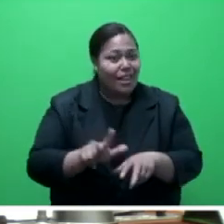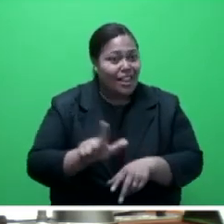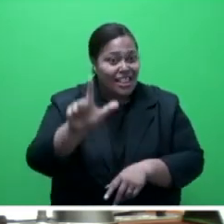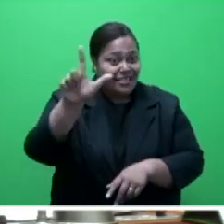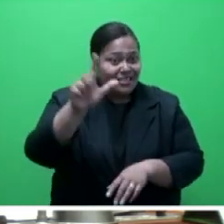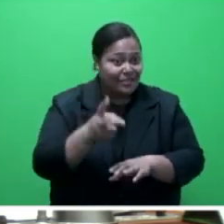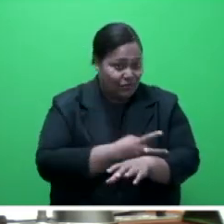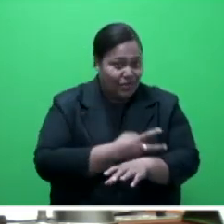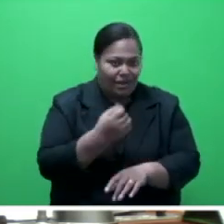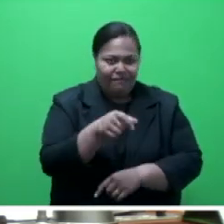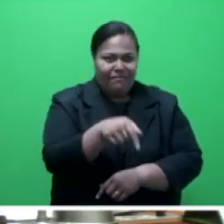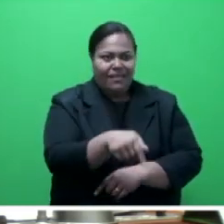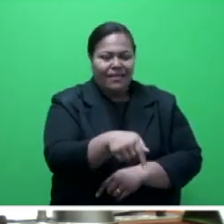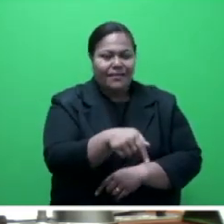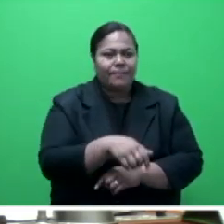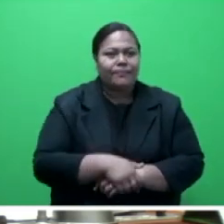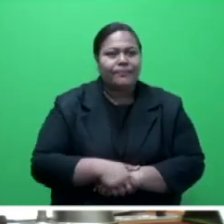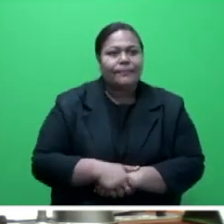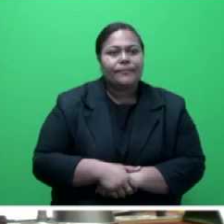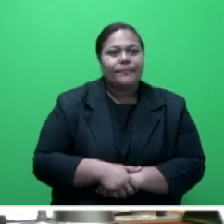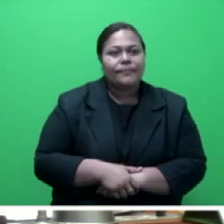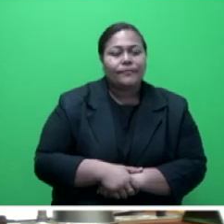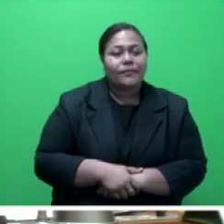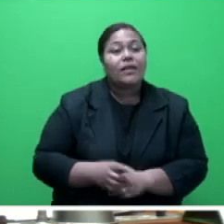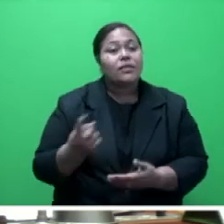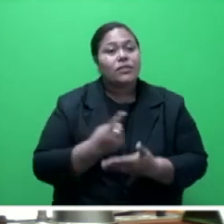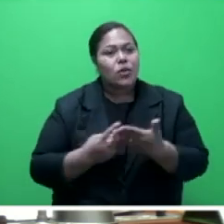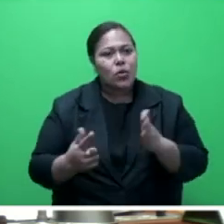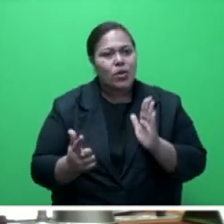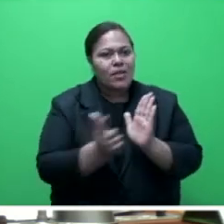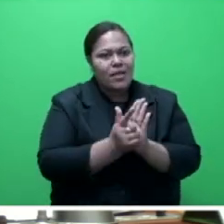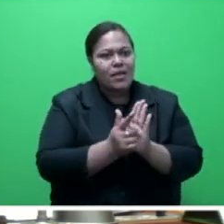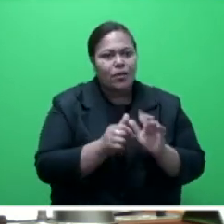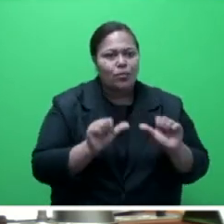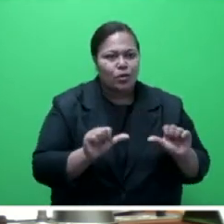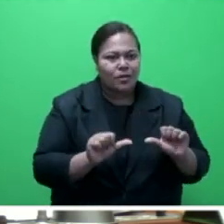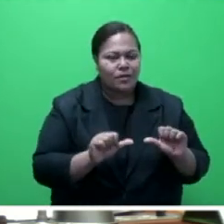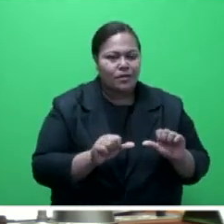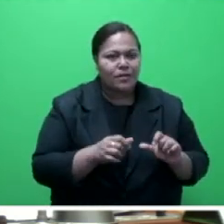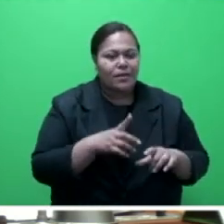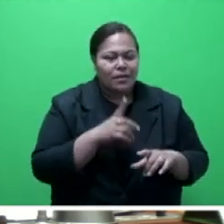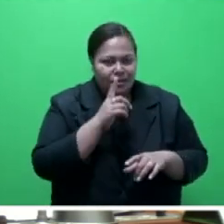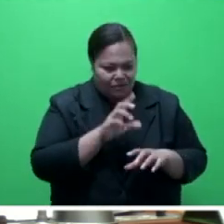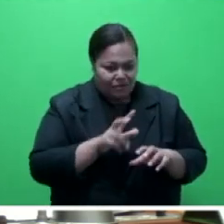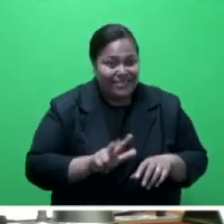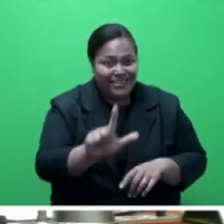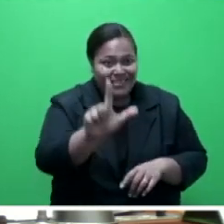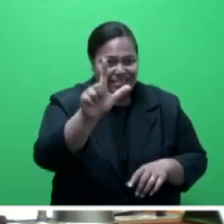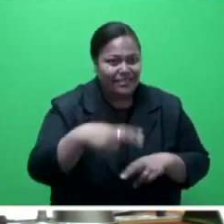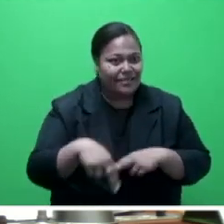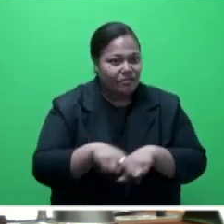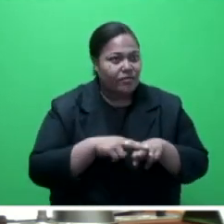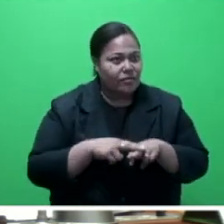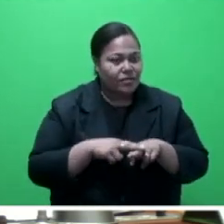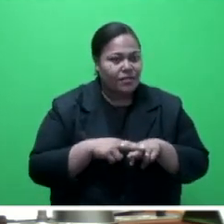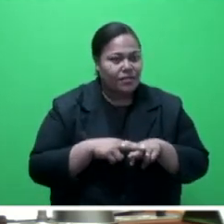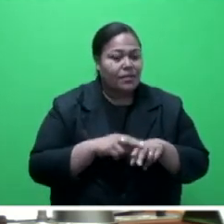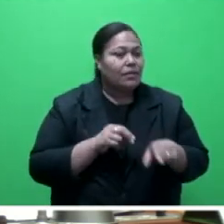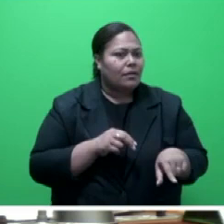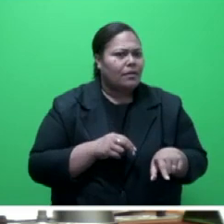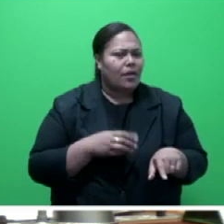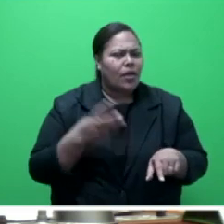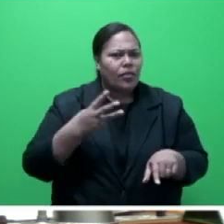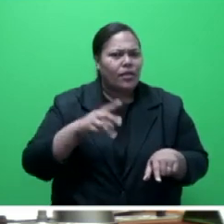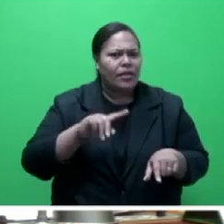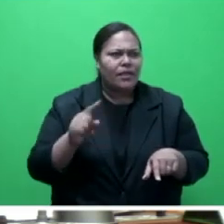,000 animals and is the only legally protected population in Fiji. Yandua has close to 13,000 and another